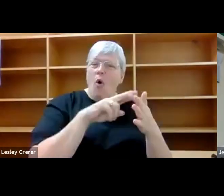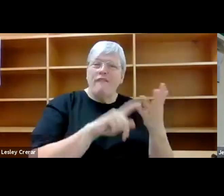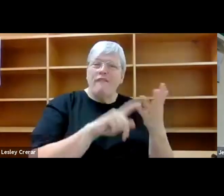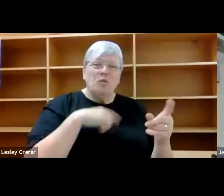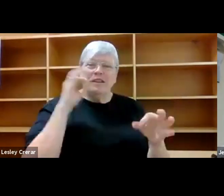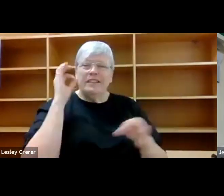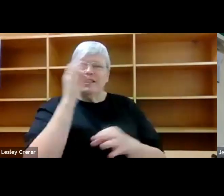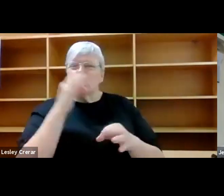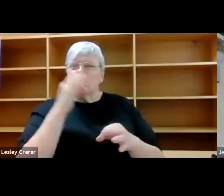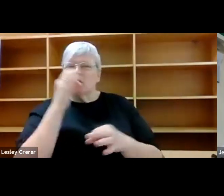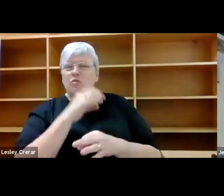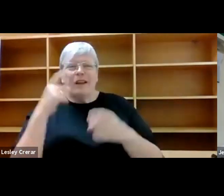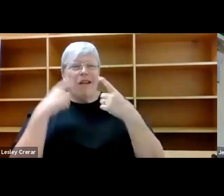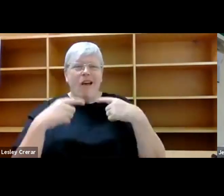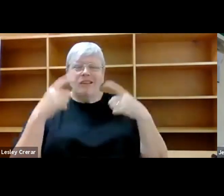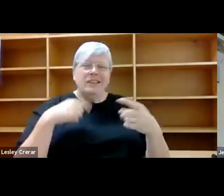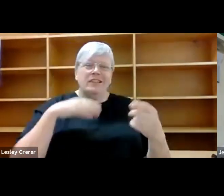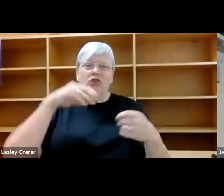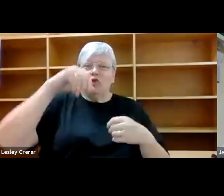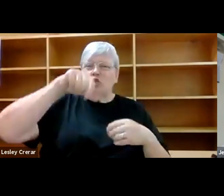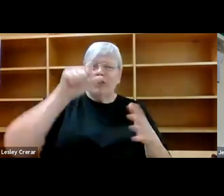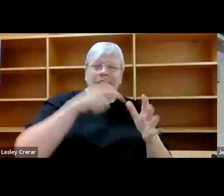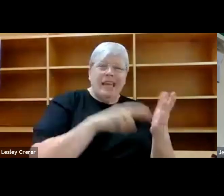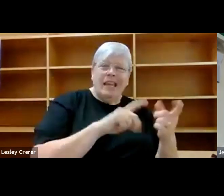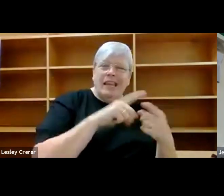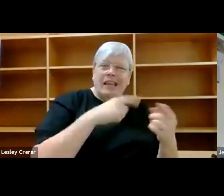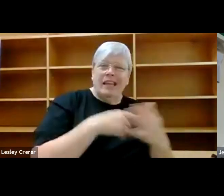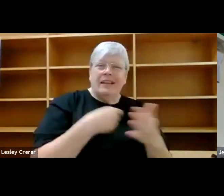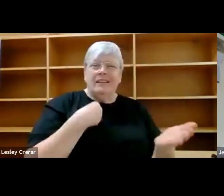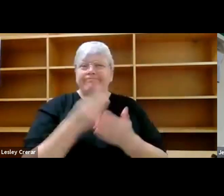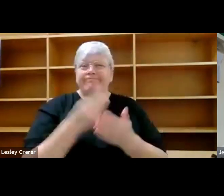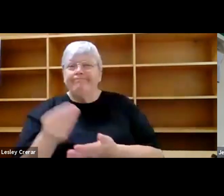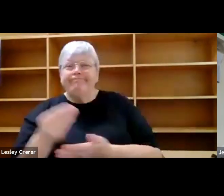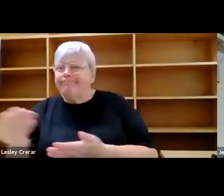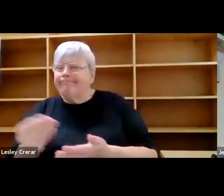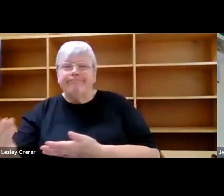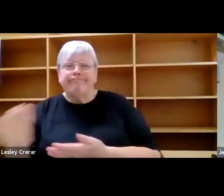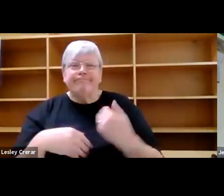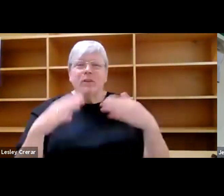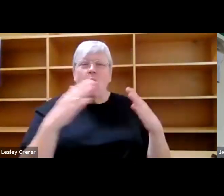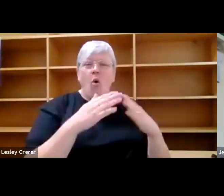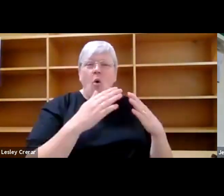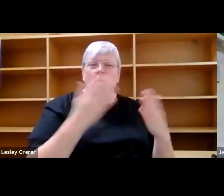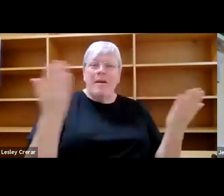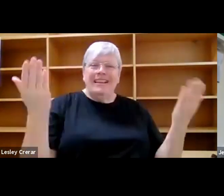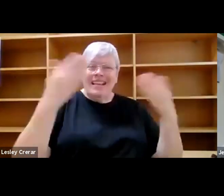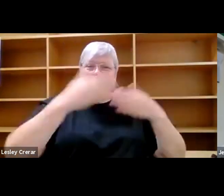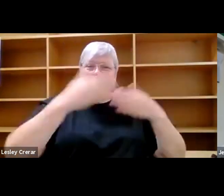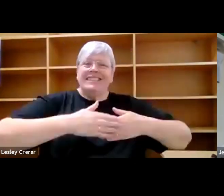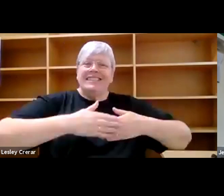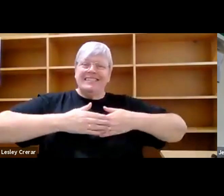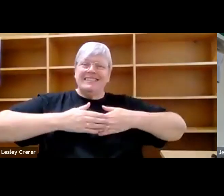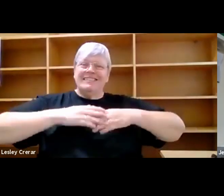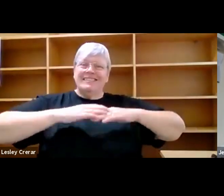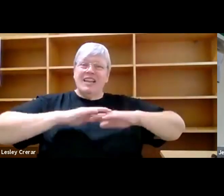cane juice with handfuls of silver coins. By the time she would make it home, it was sundown. The apartment was